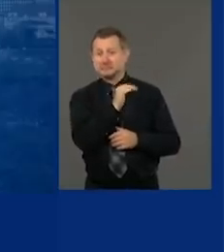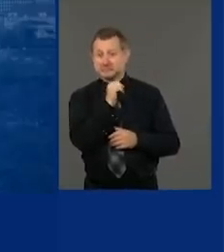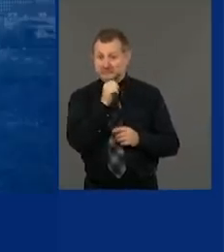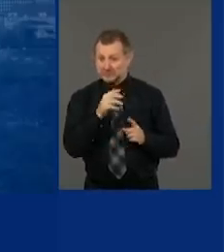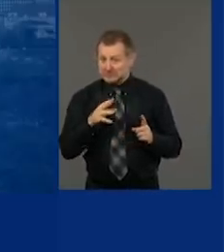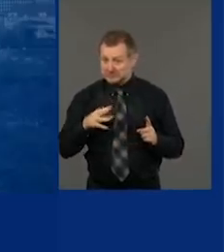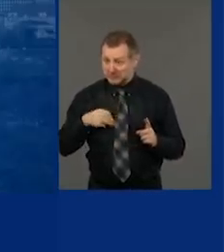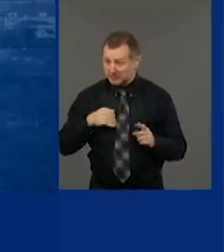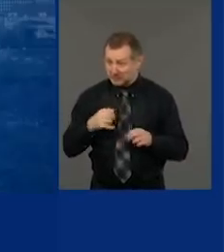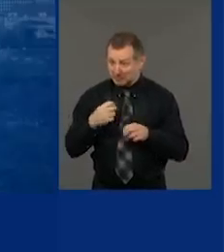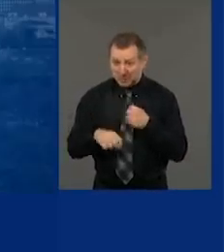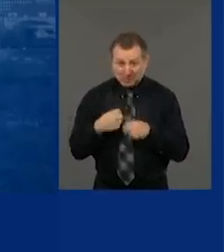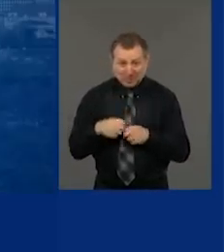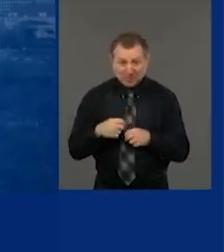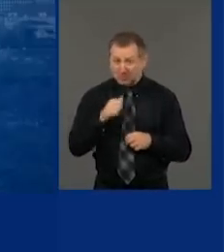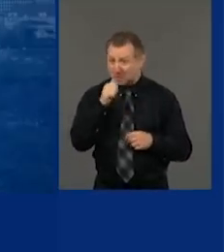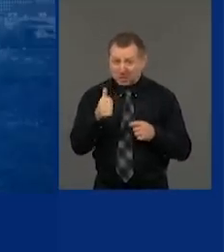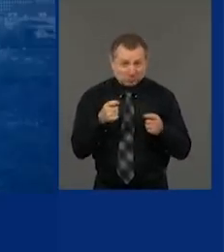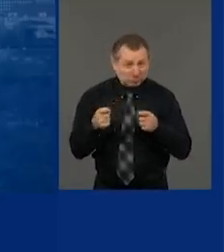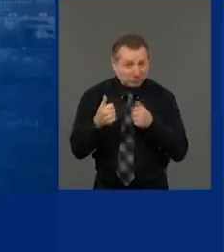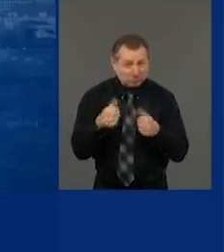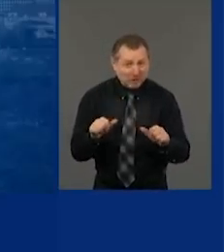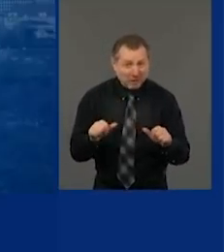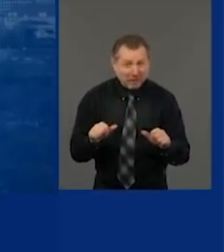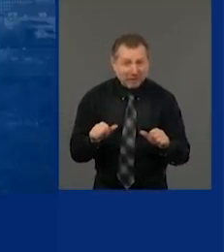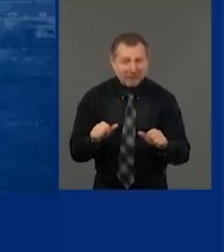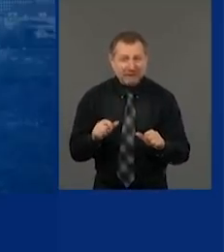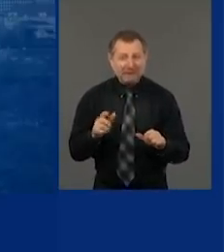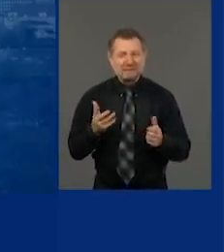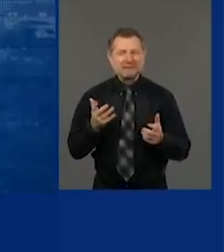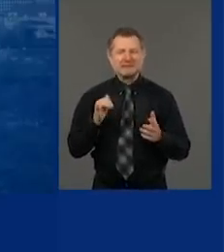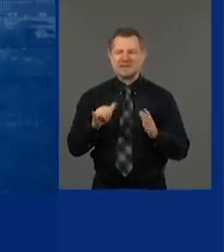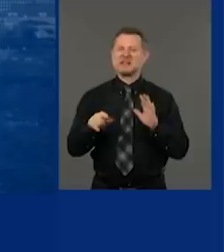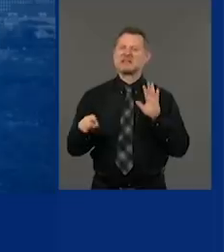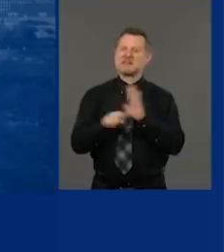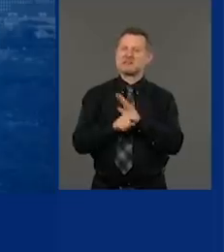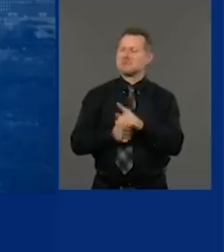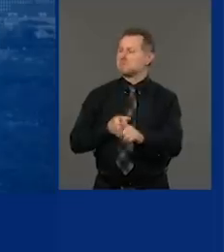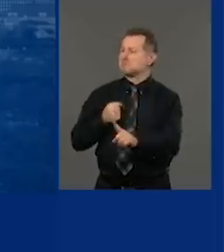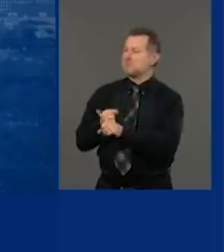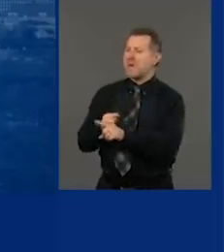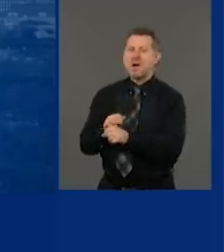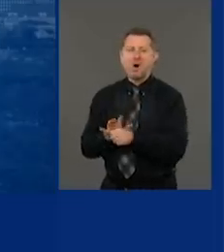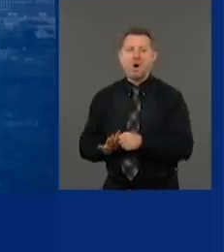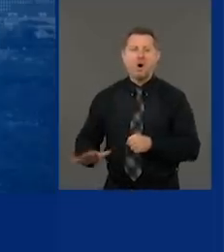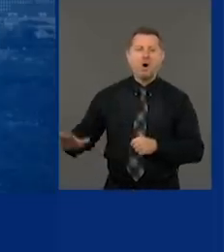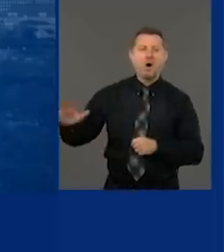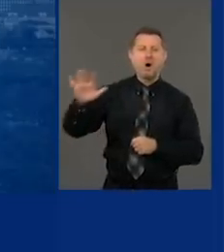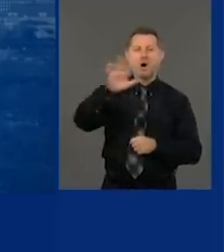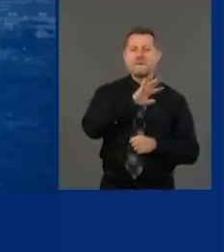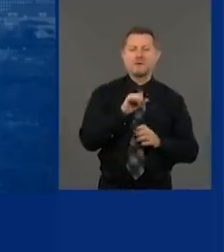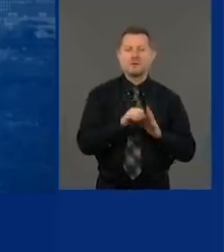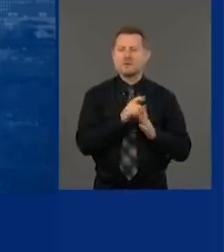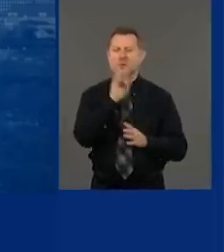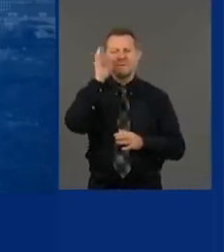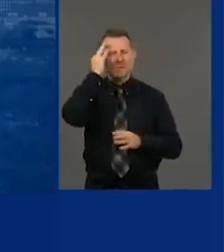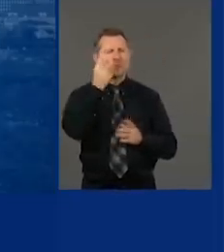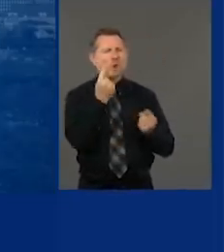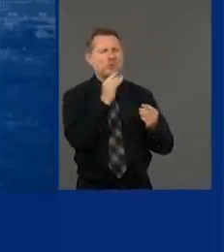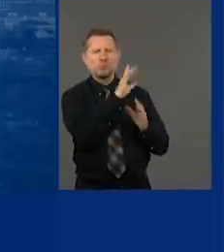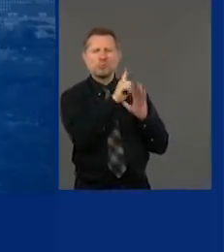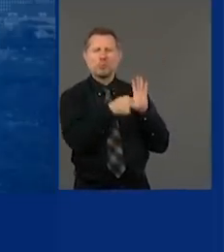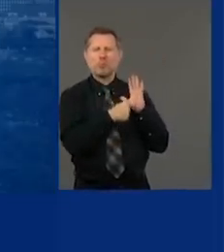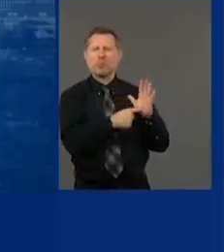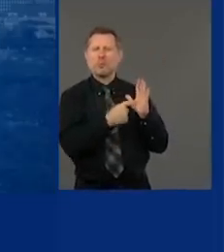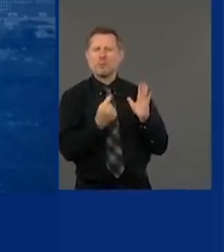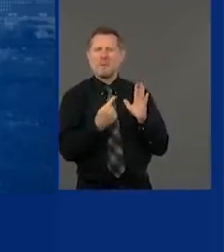problem that hurts every state in the United States, then what is the point of the federal government? I